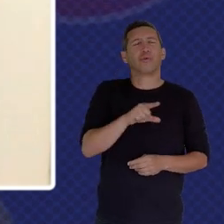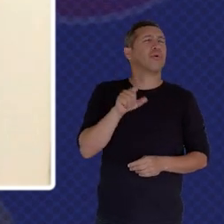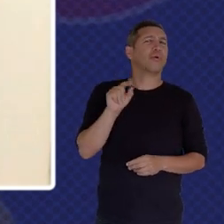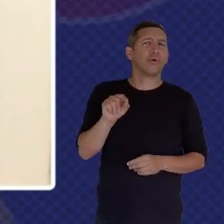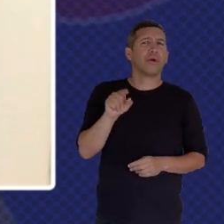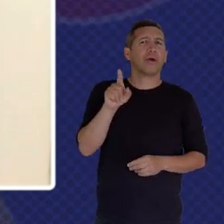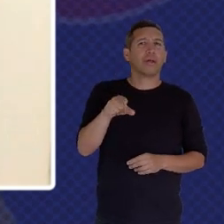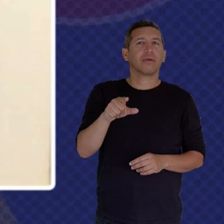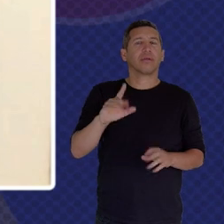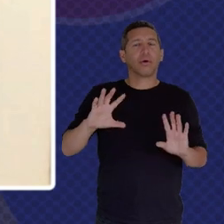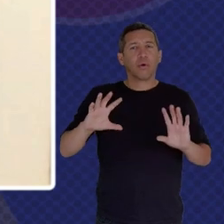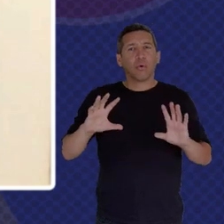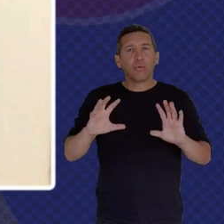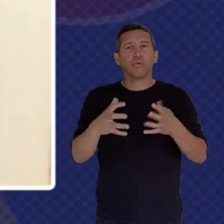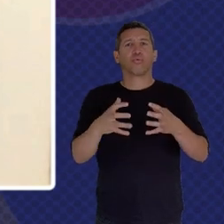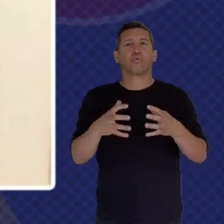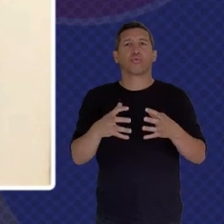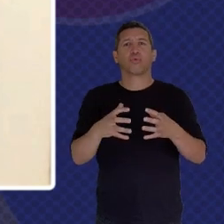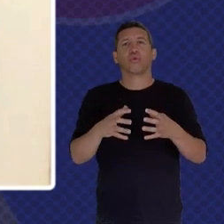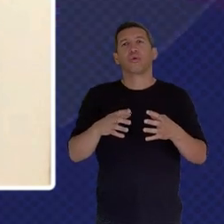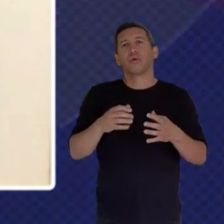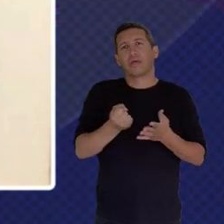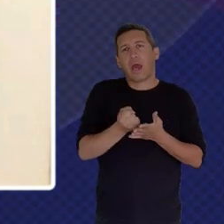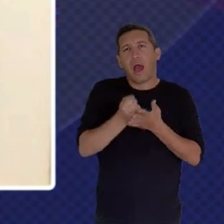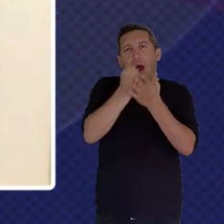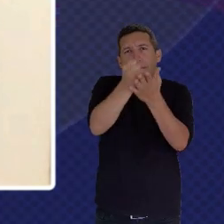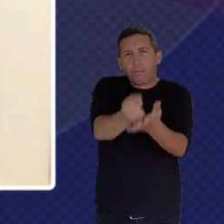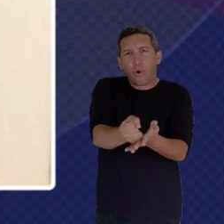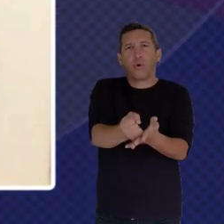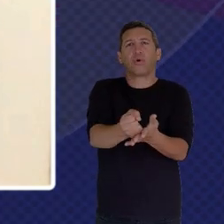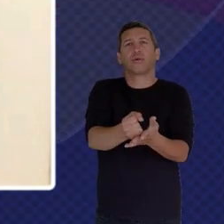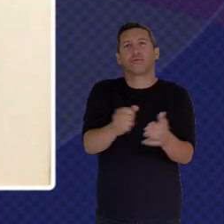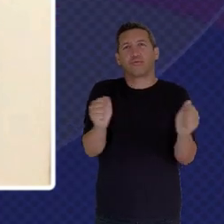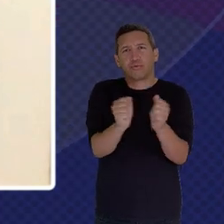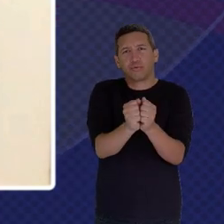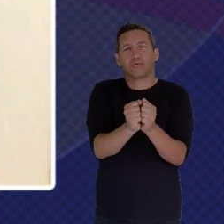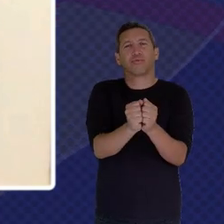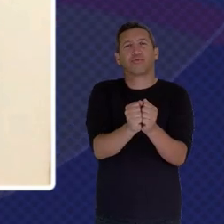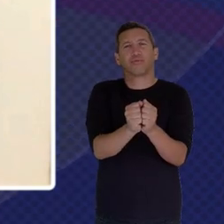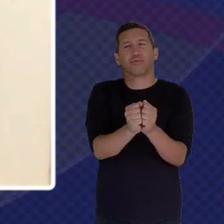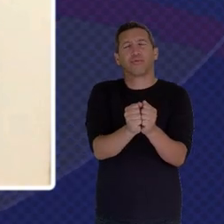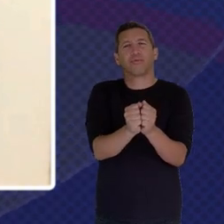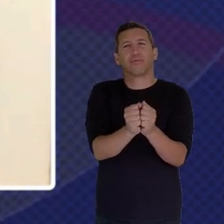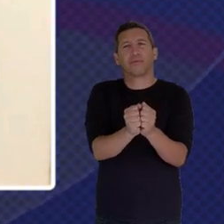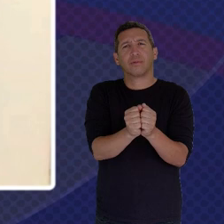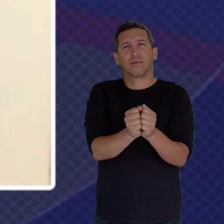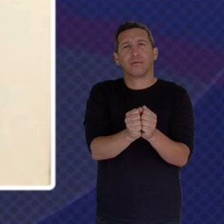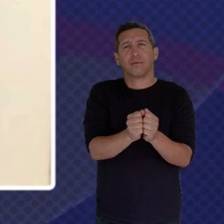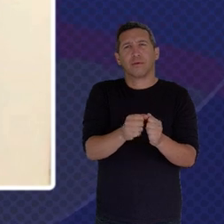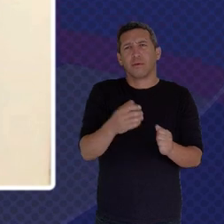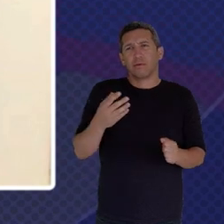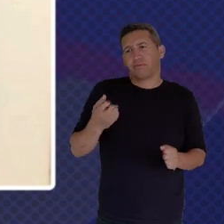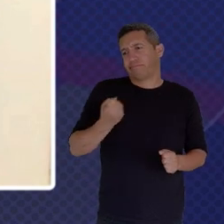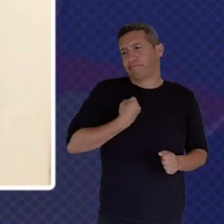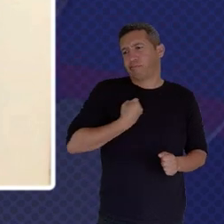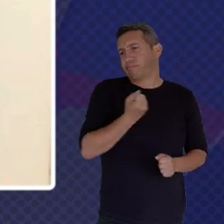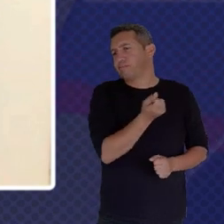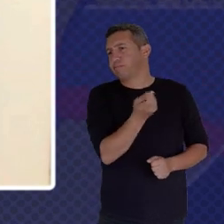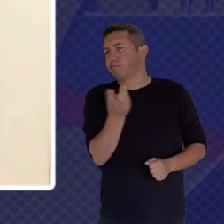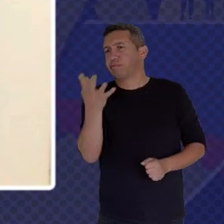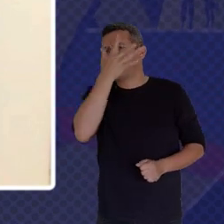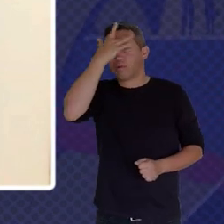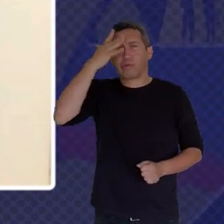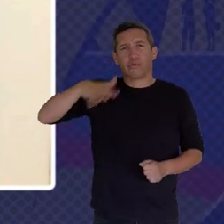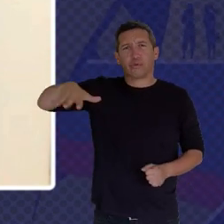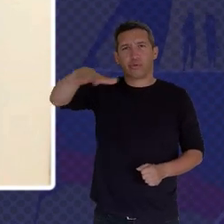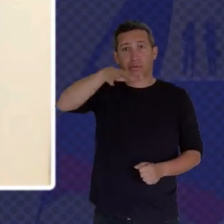Mechanism That Brings Together Quite A Number Of Actors And Ensures That We Are Able To